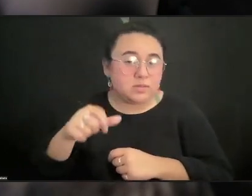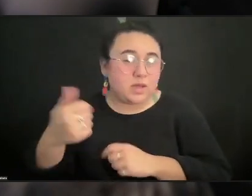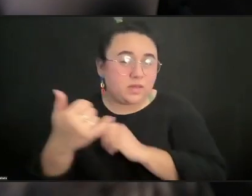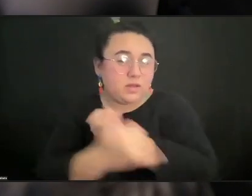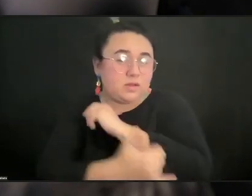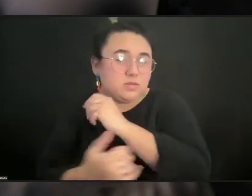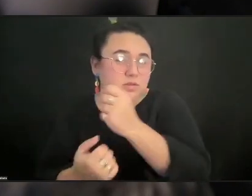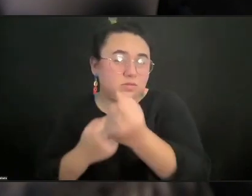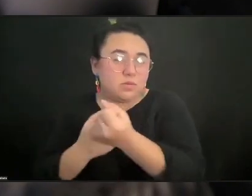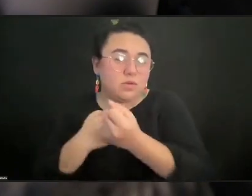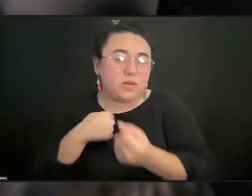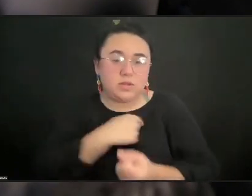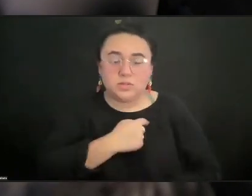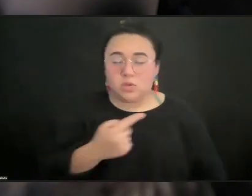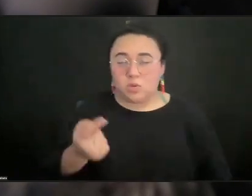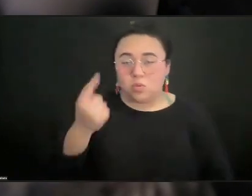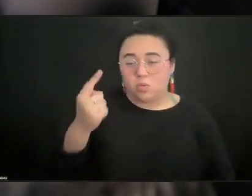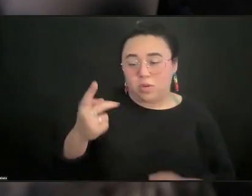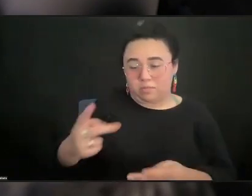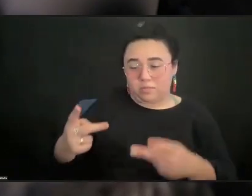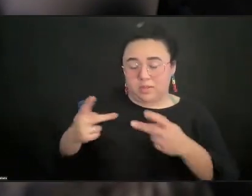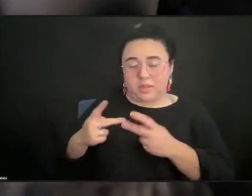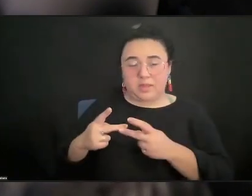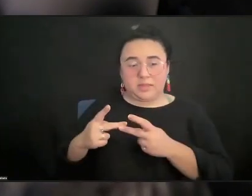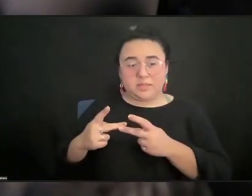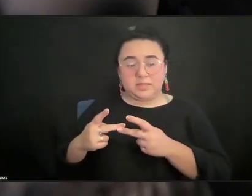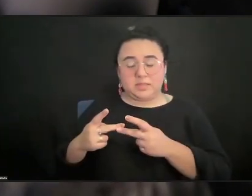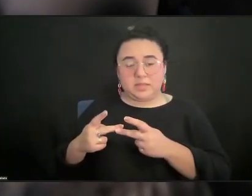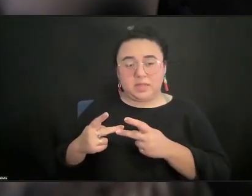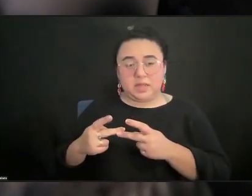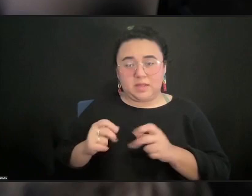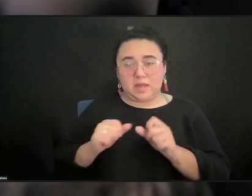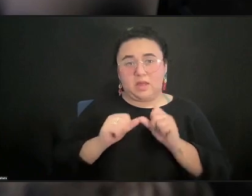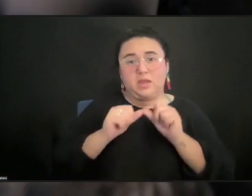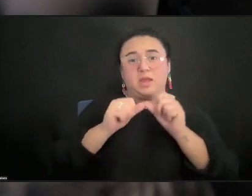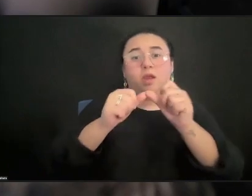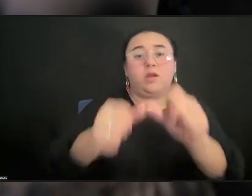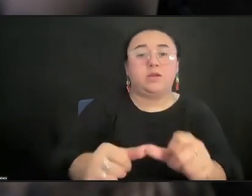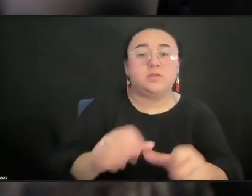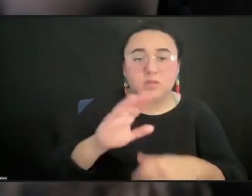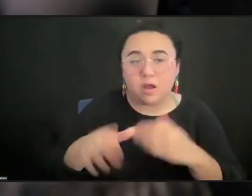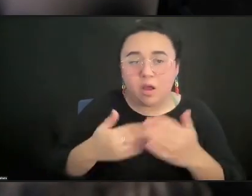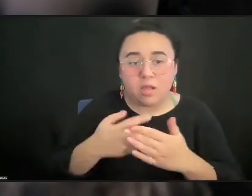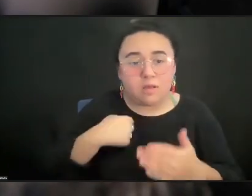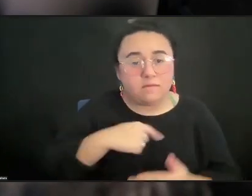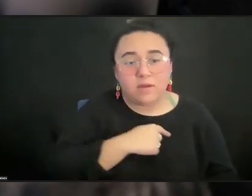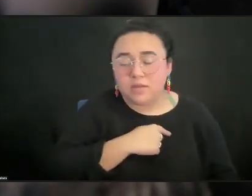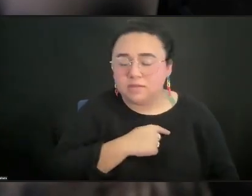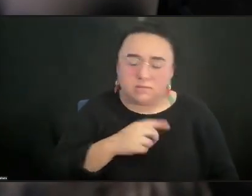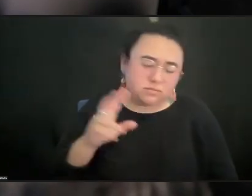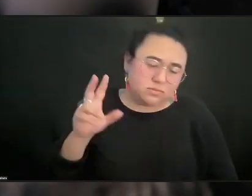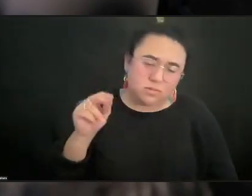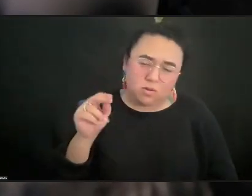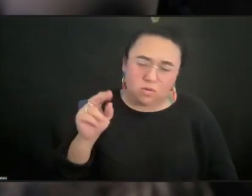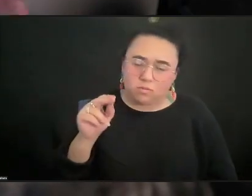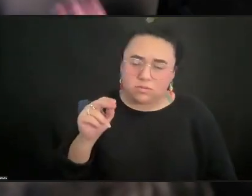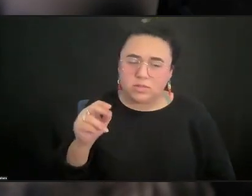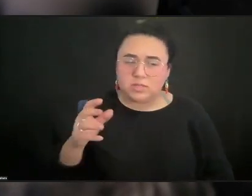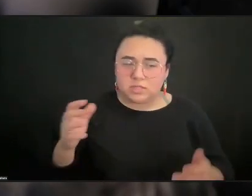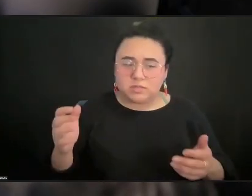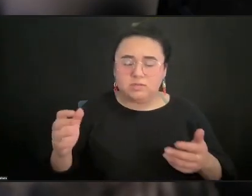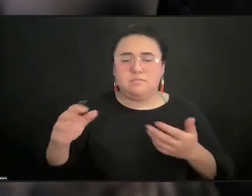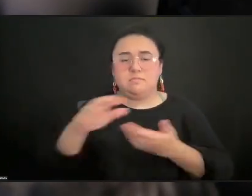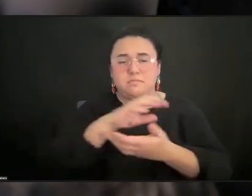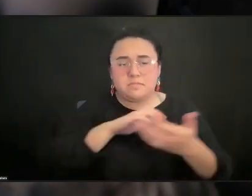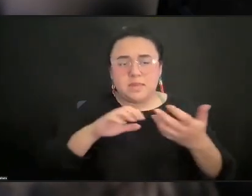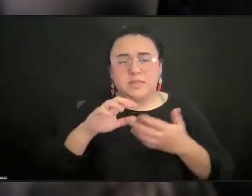one source that carries all of us, or any of us. So it is that combination of the international